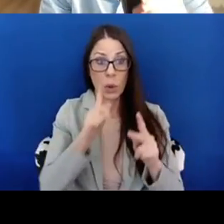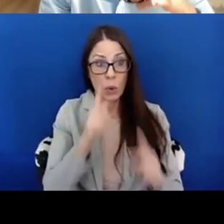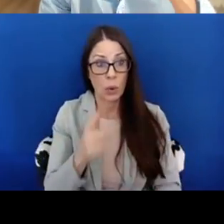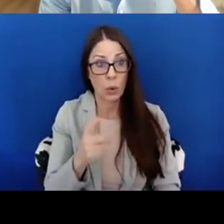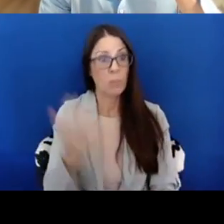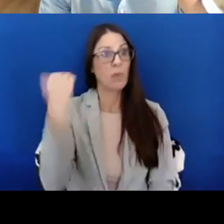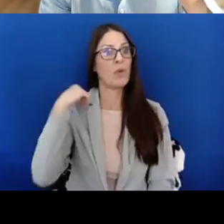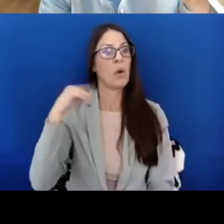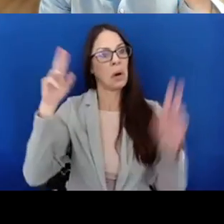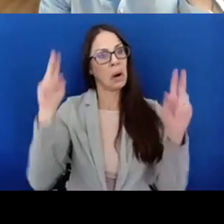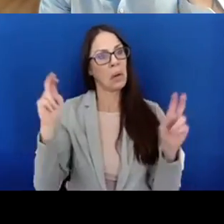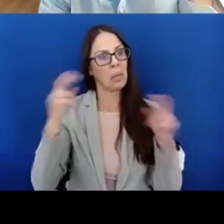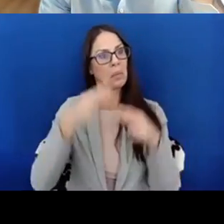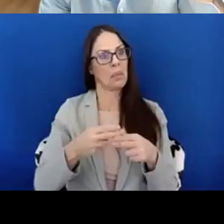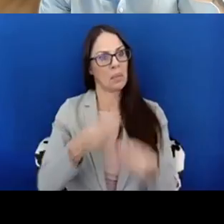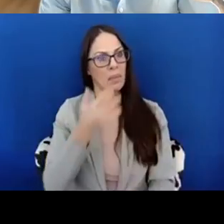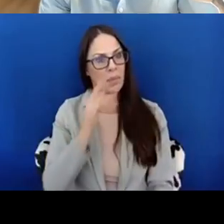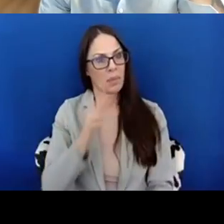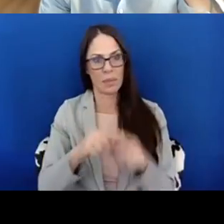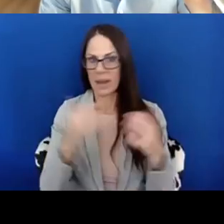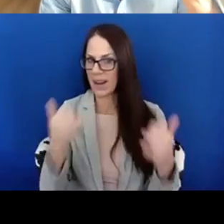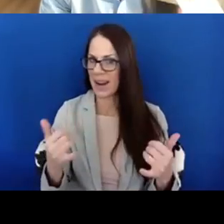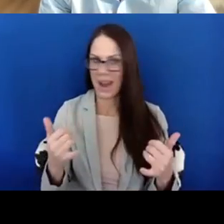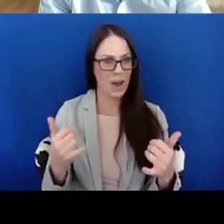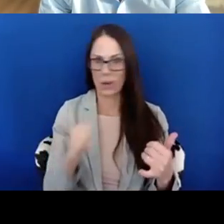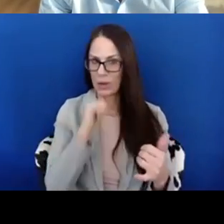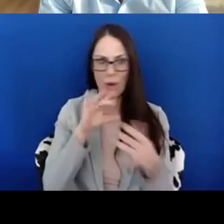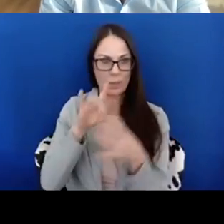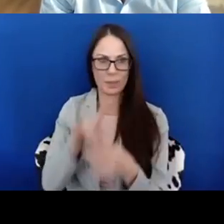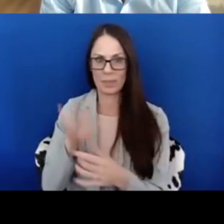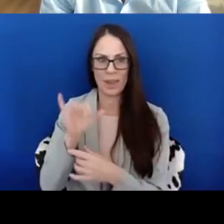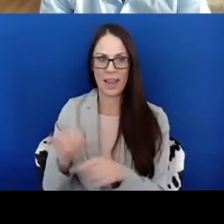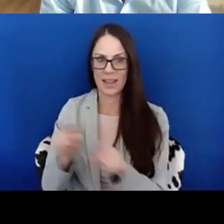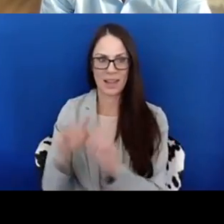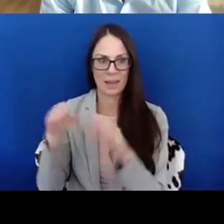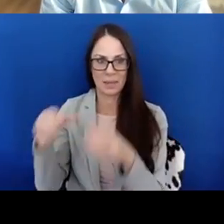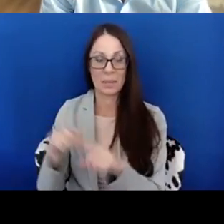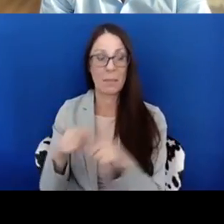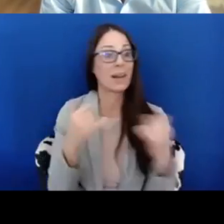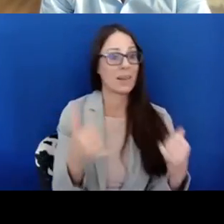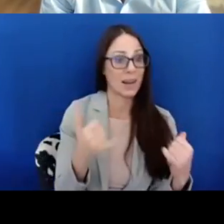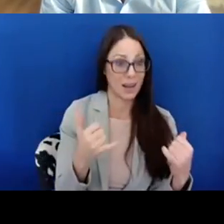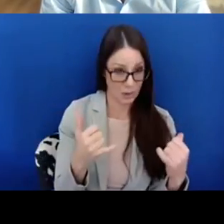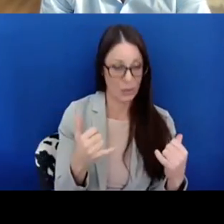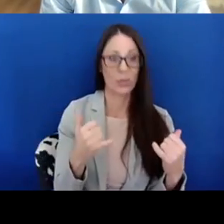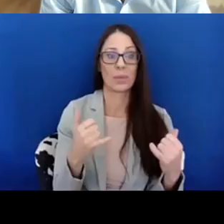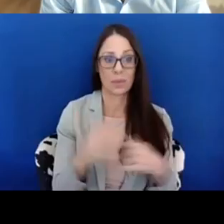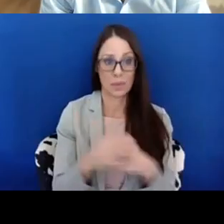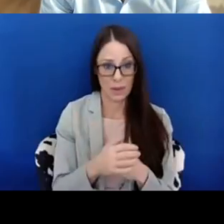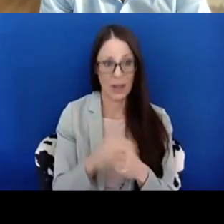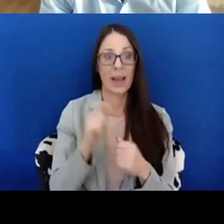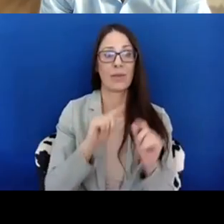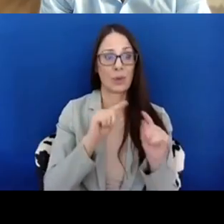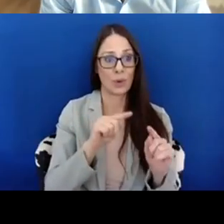right, and who no longer can fall into that category, and do have to go the disability